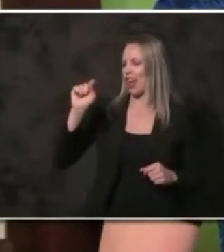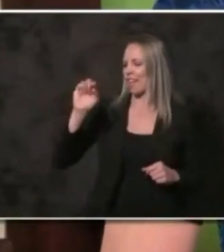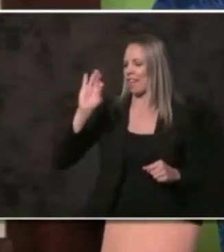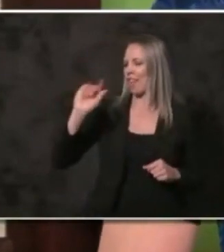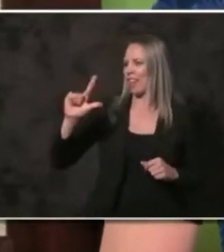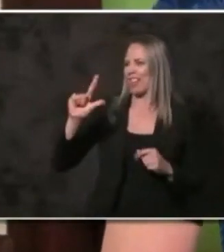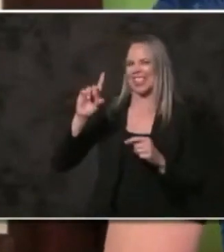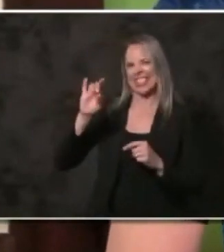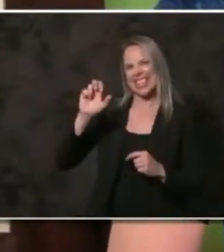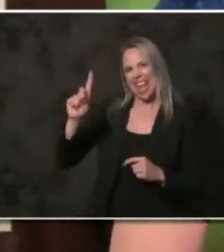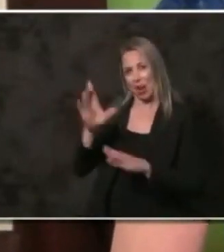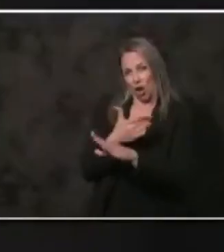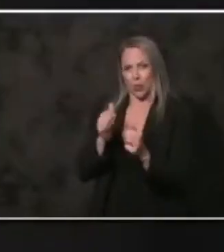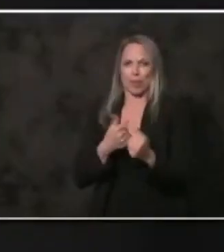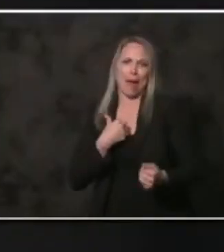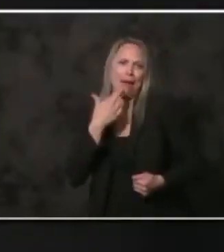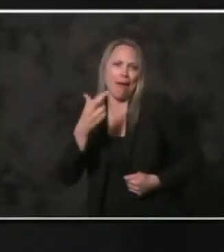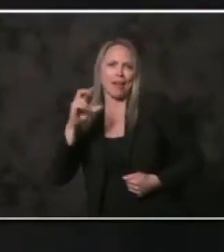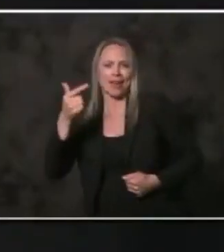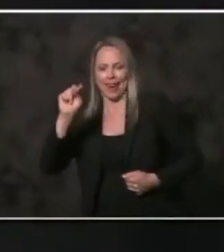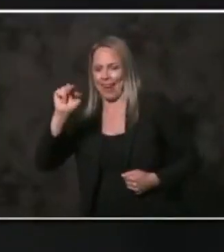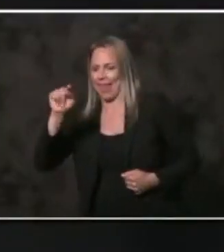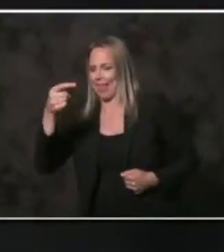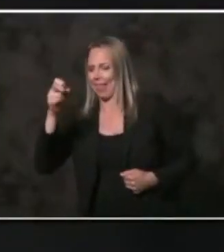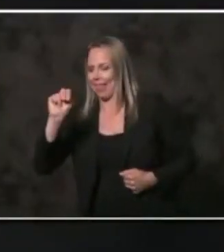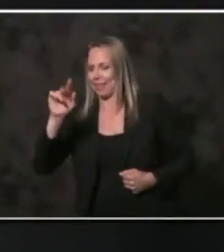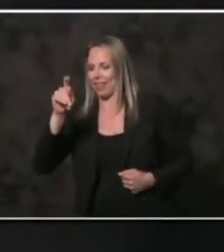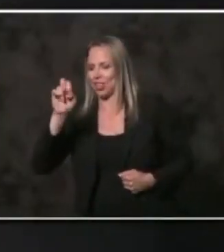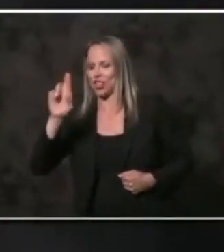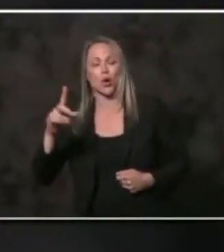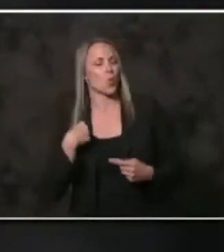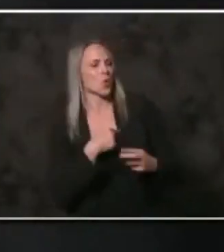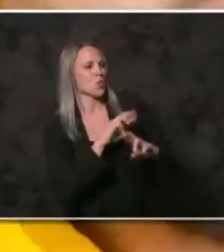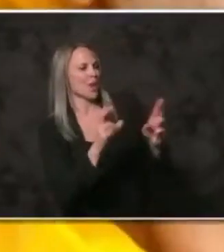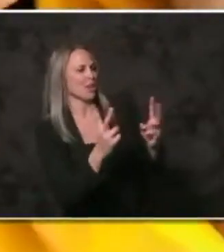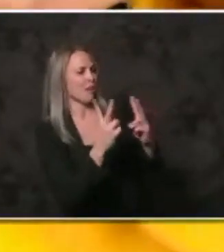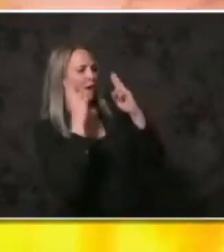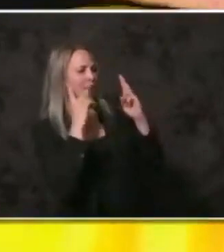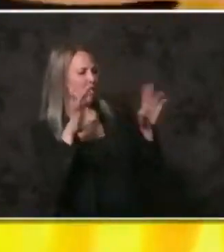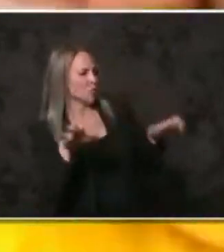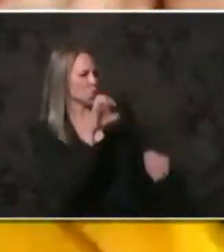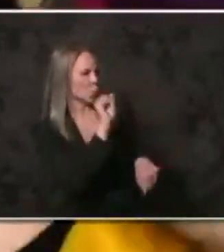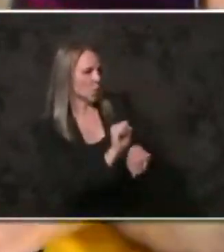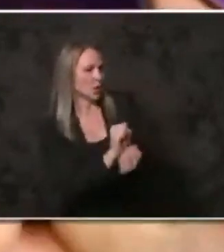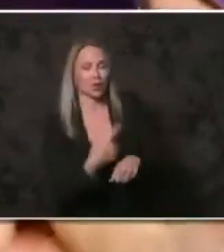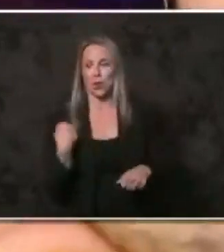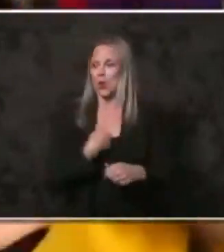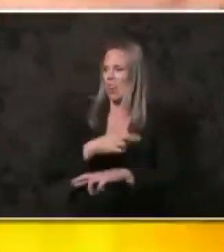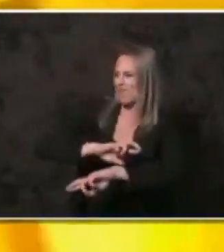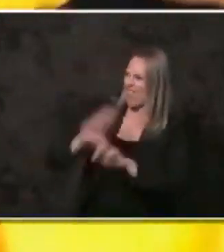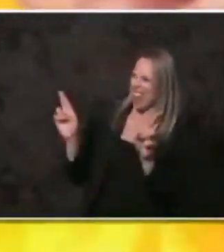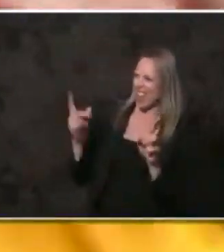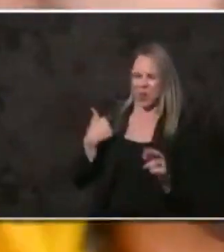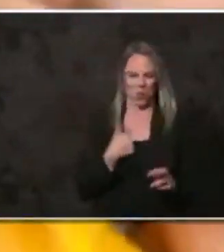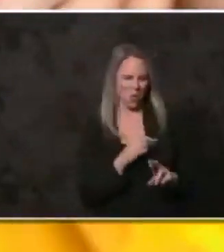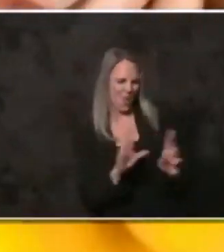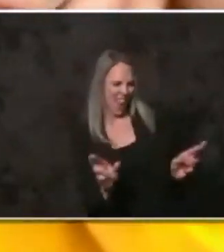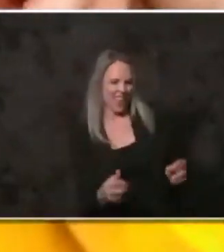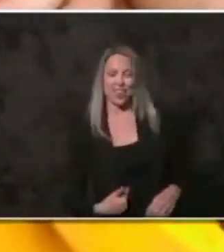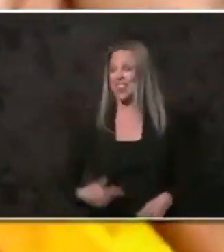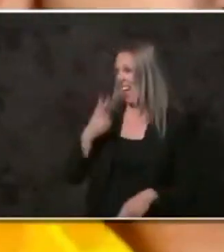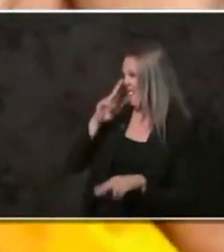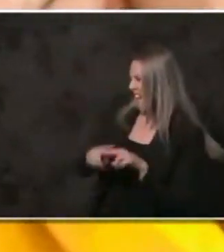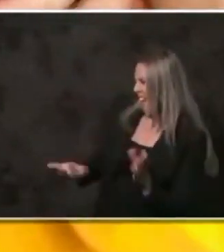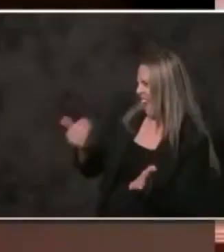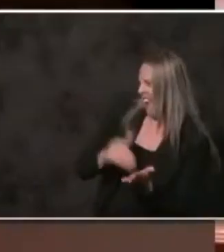my good friend Nathan Fletcher. And we are ready to pet hair and do work. We are ready. We are ready. To have fun again.